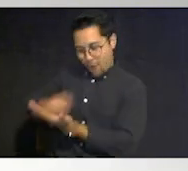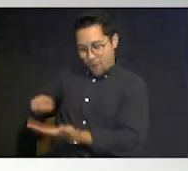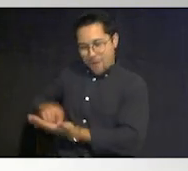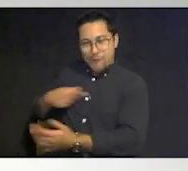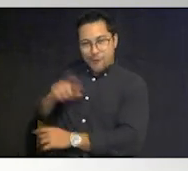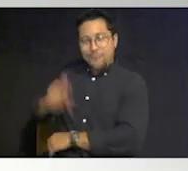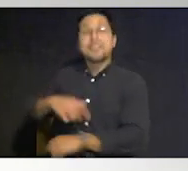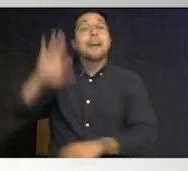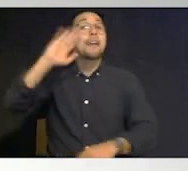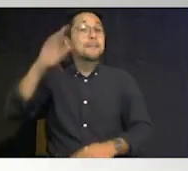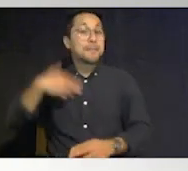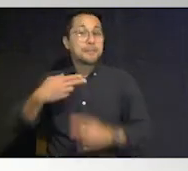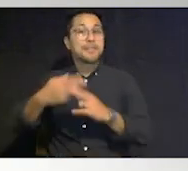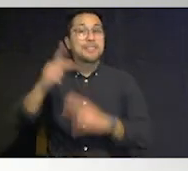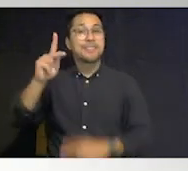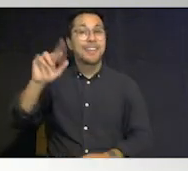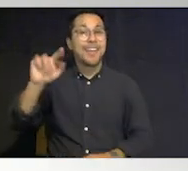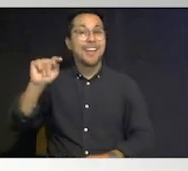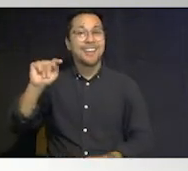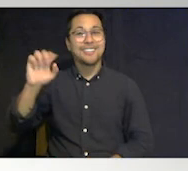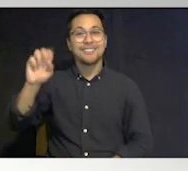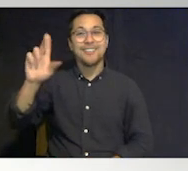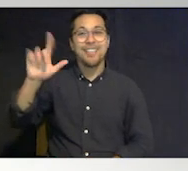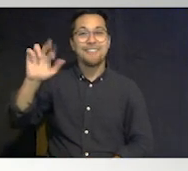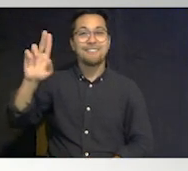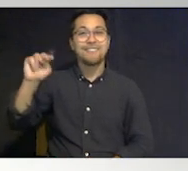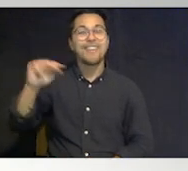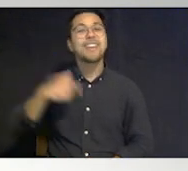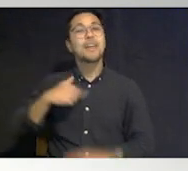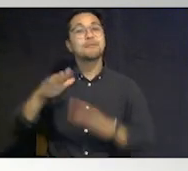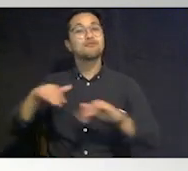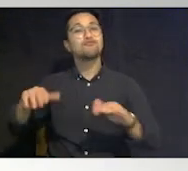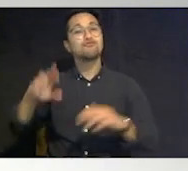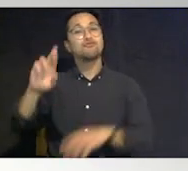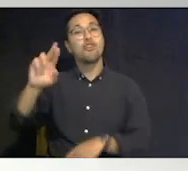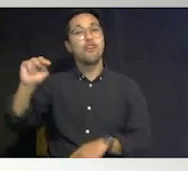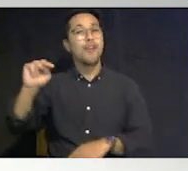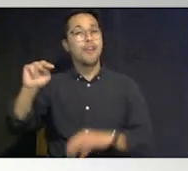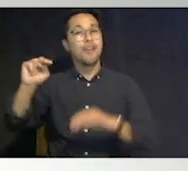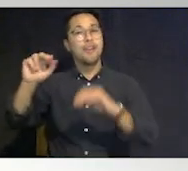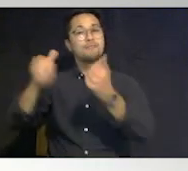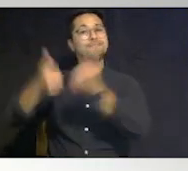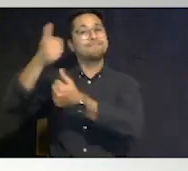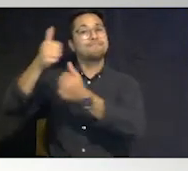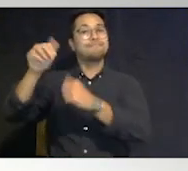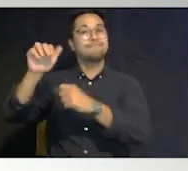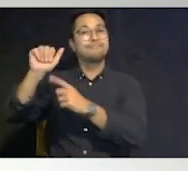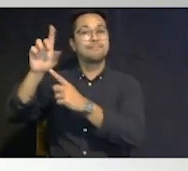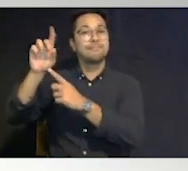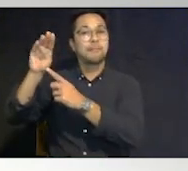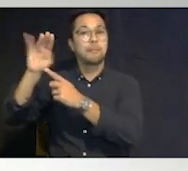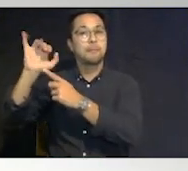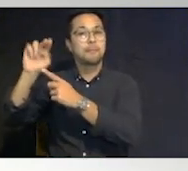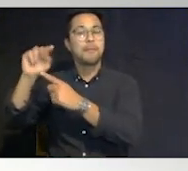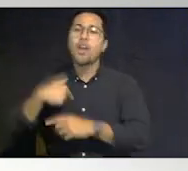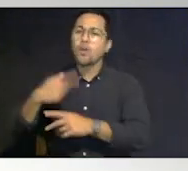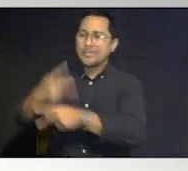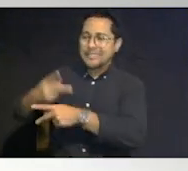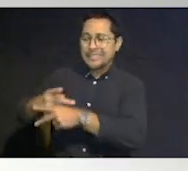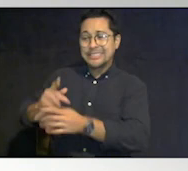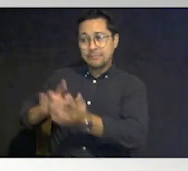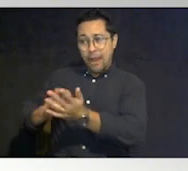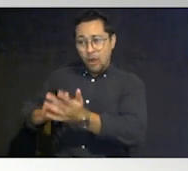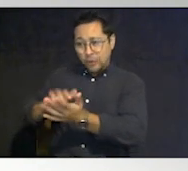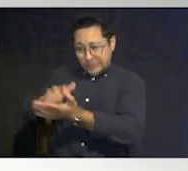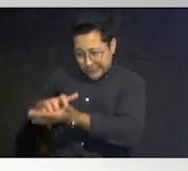so my name is kat sullivan i'm a pediatric registered nurse administrator and we take care of medically fragile